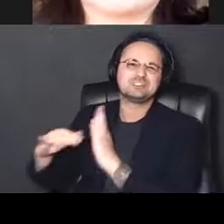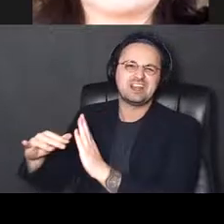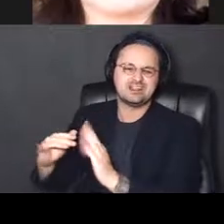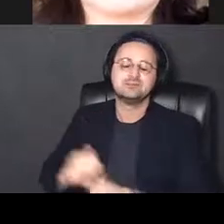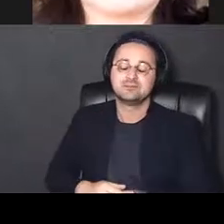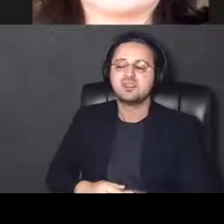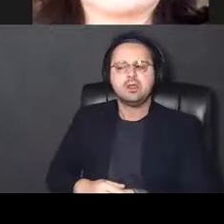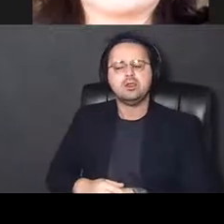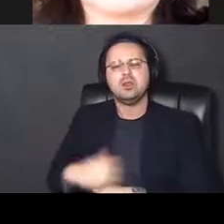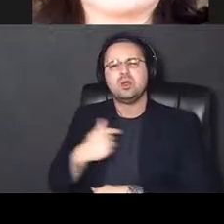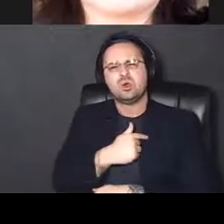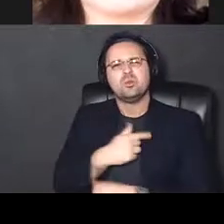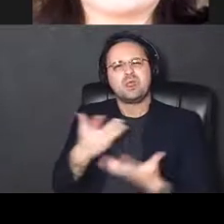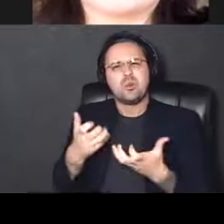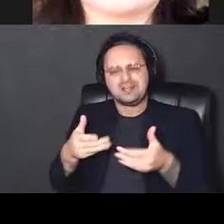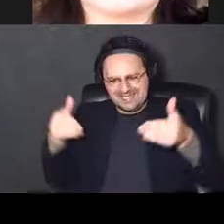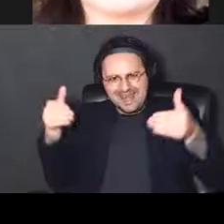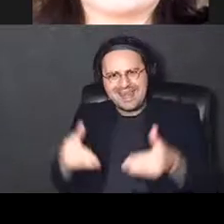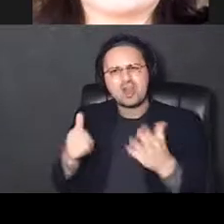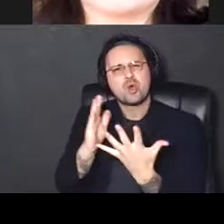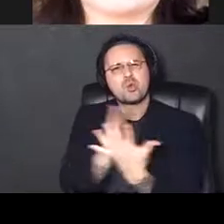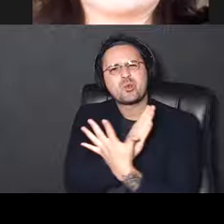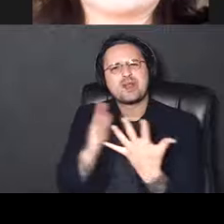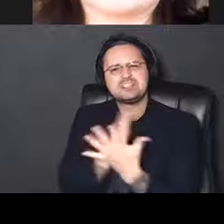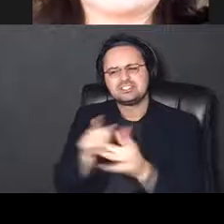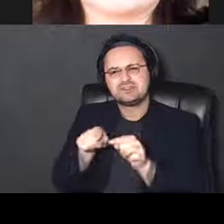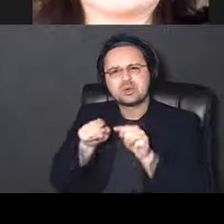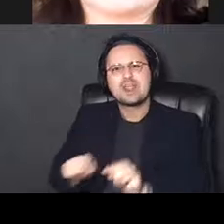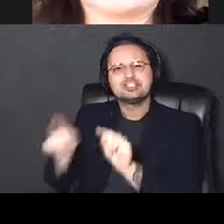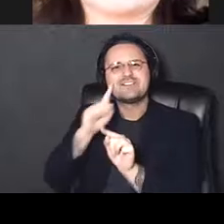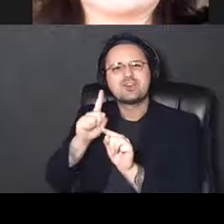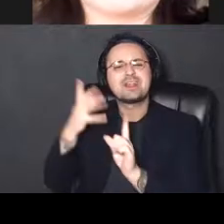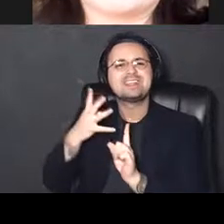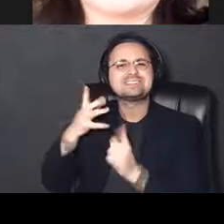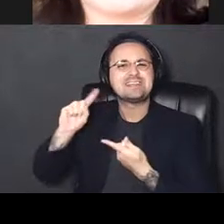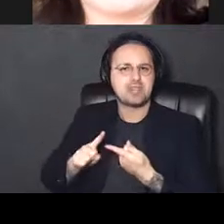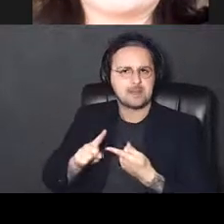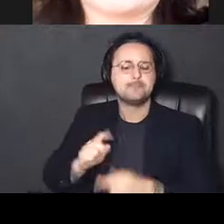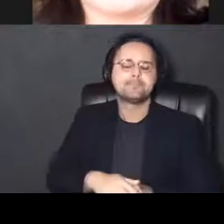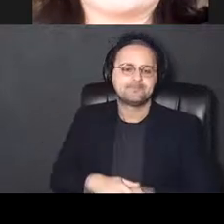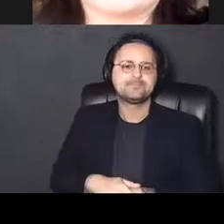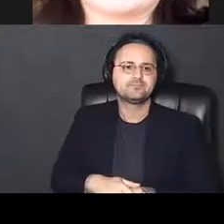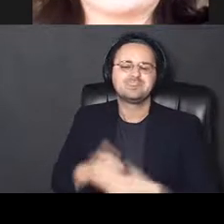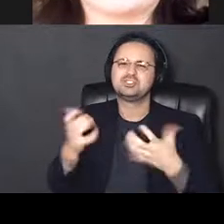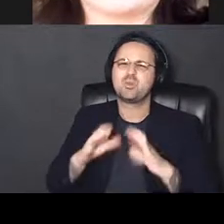have quite a narrow range of duration of ischemia. So we don't have a high amount of variability in our studies.